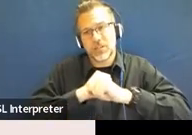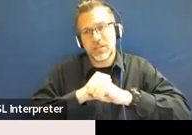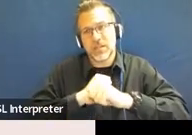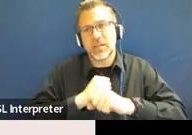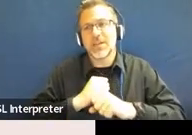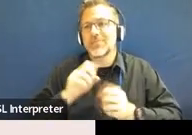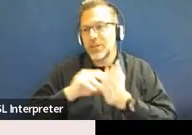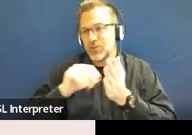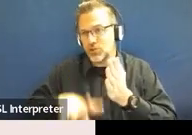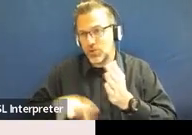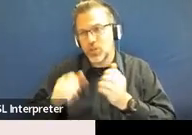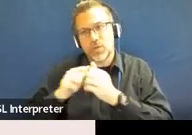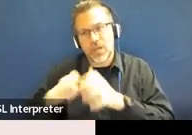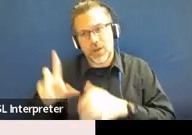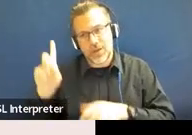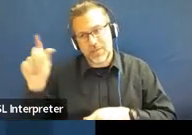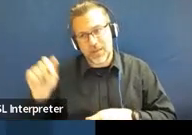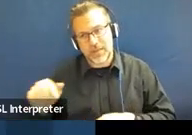disability.